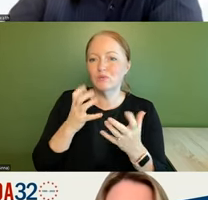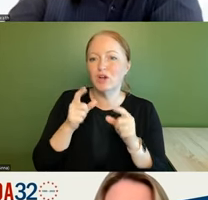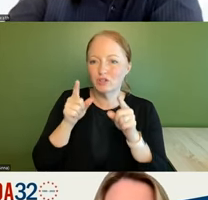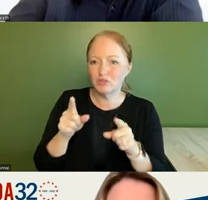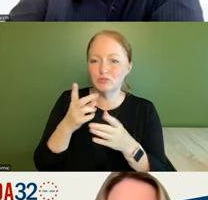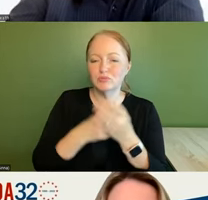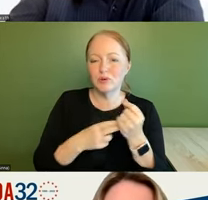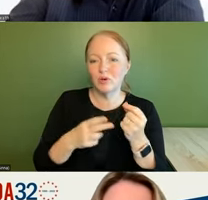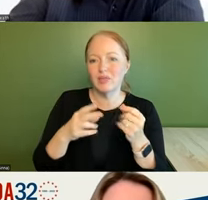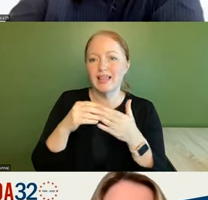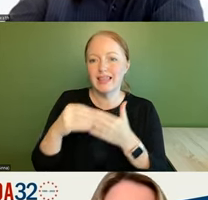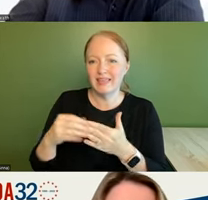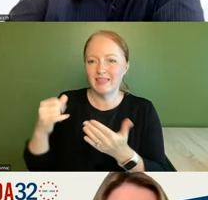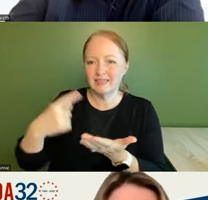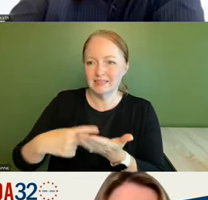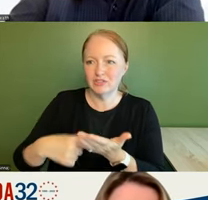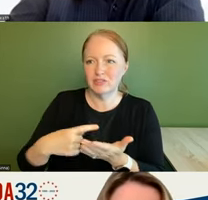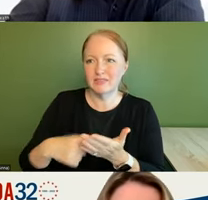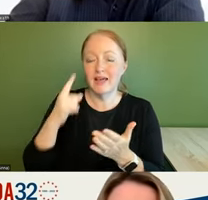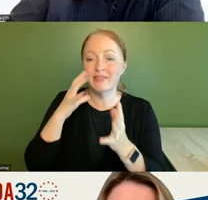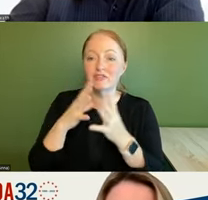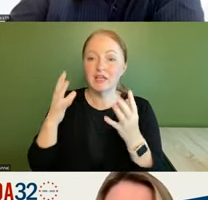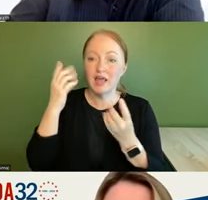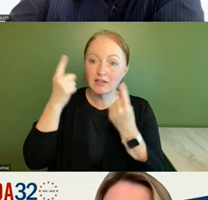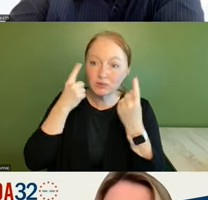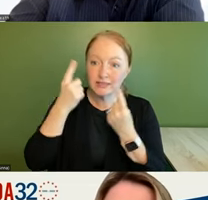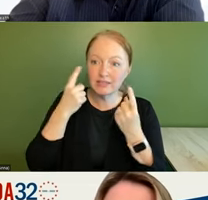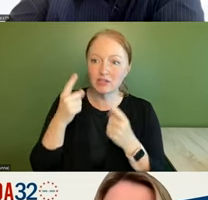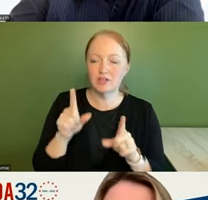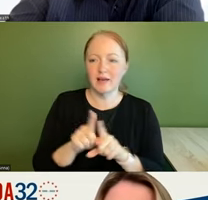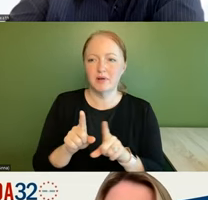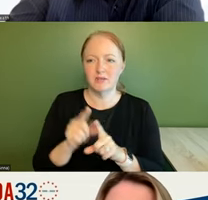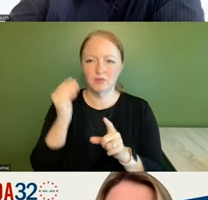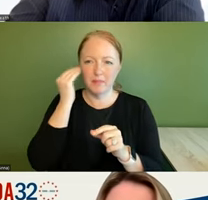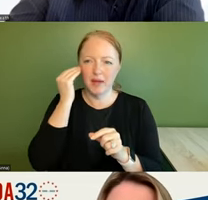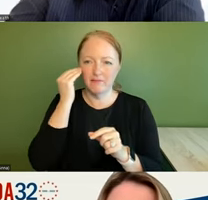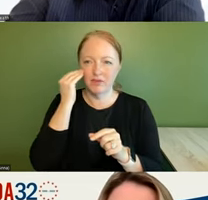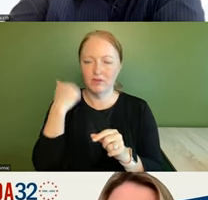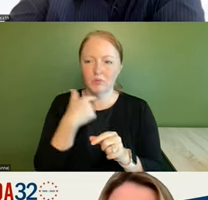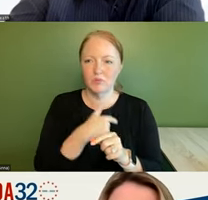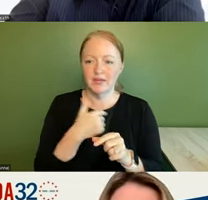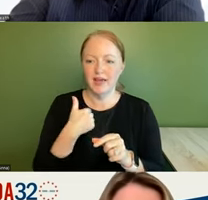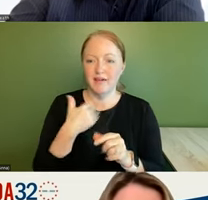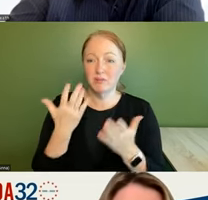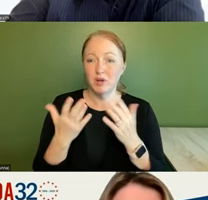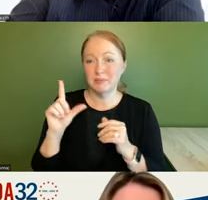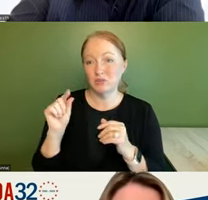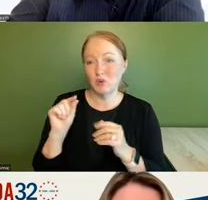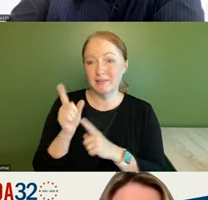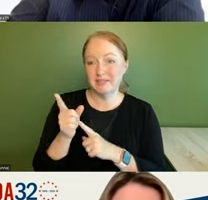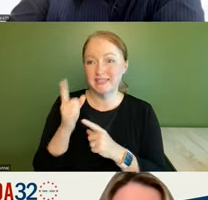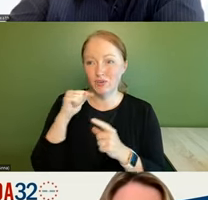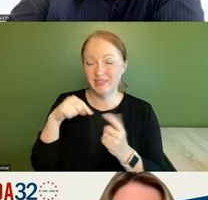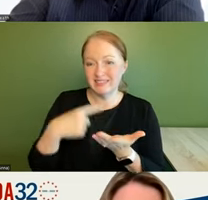both also lead it i think there's a lot to consider um i'm also mindful that we have probably about 20 minutes for this